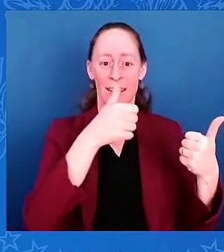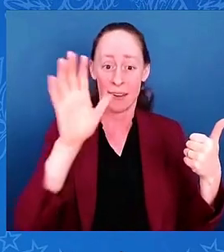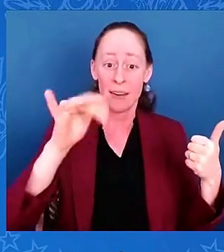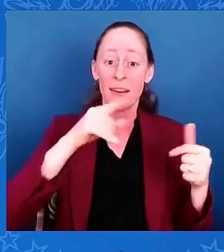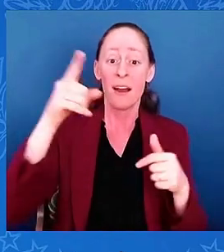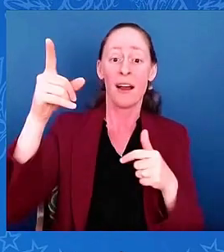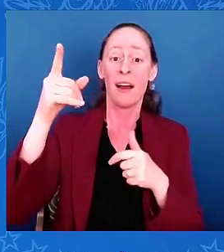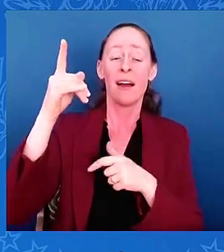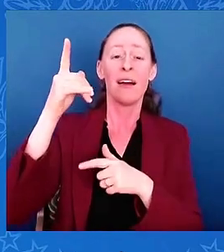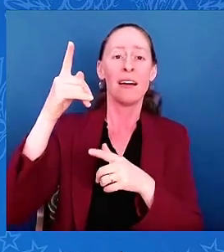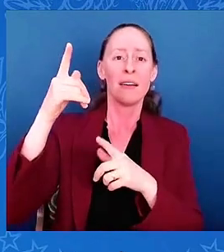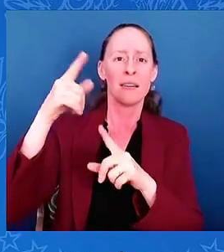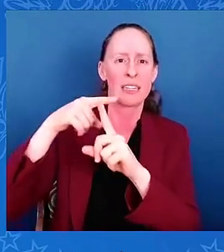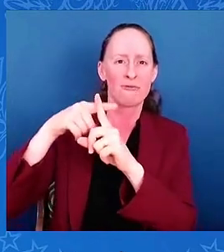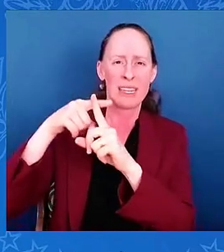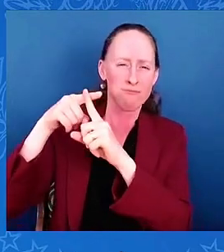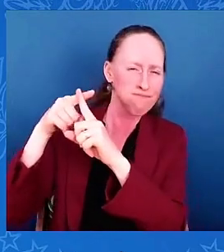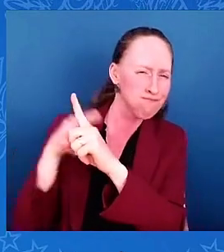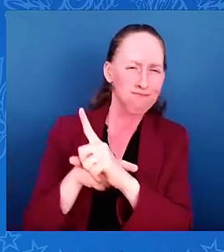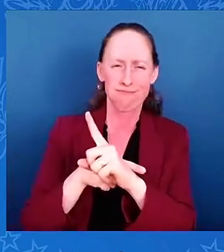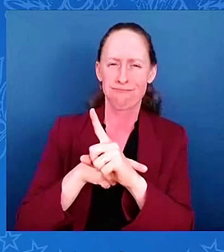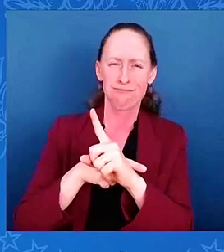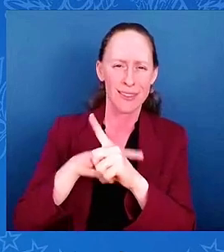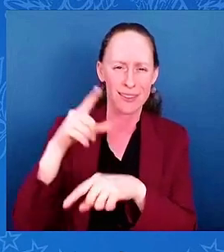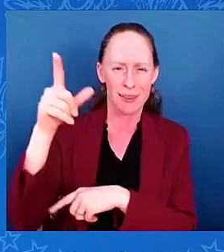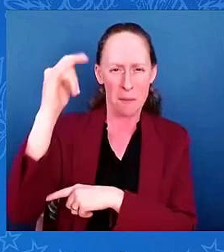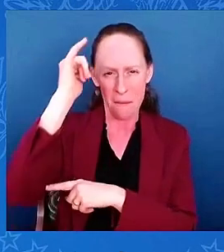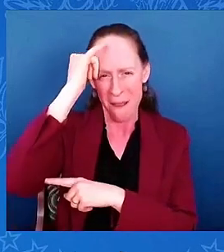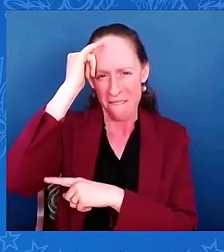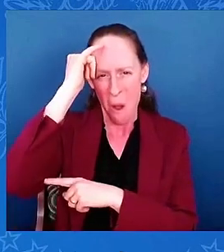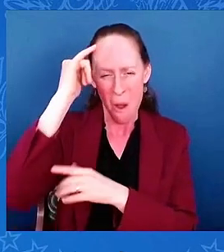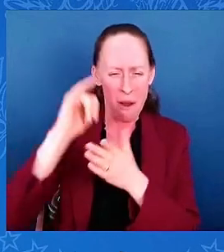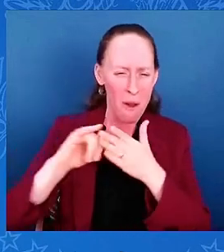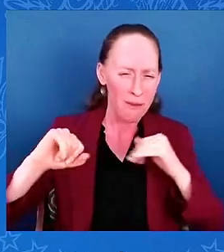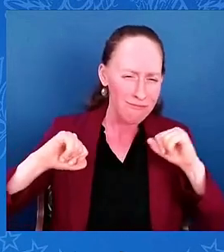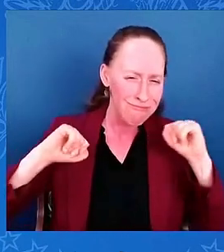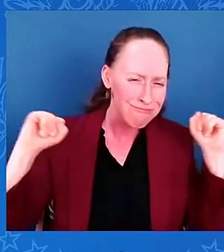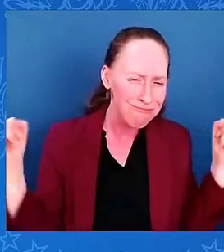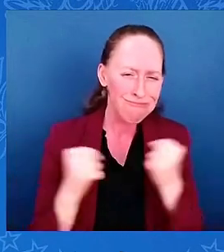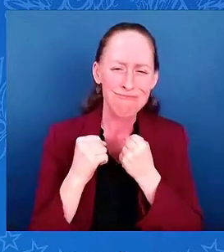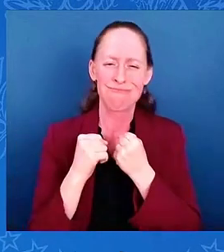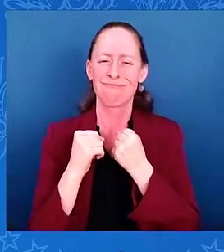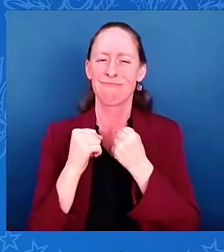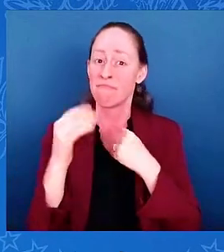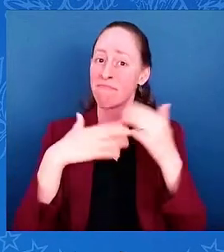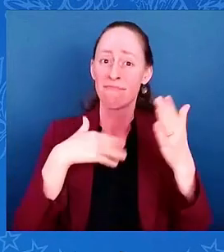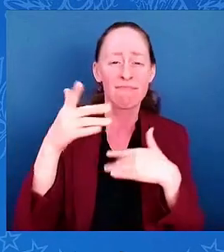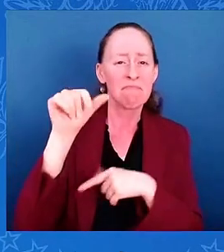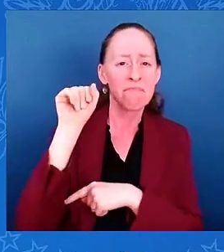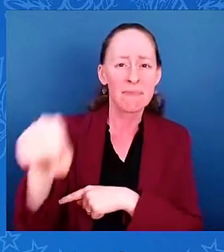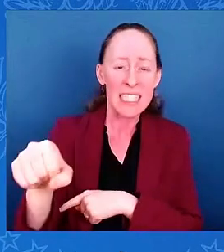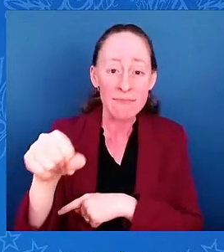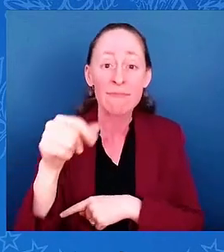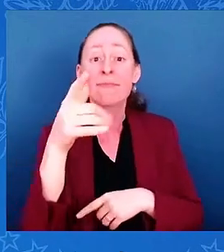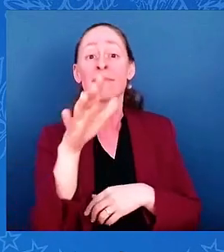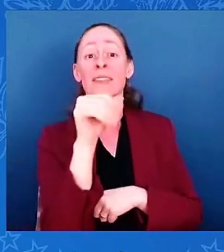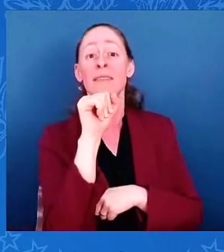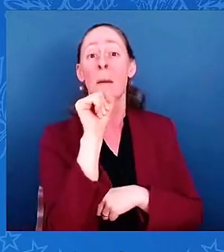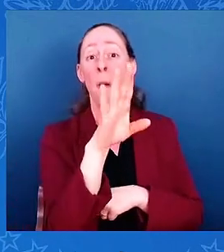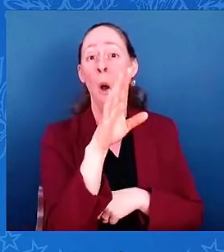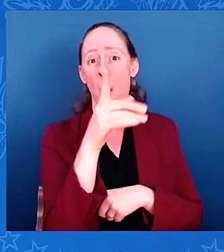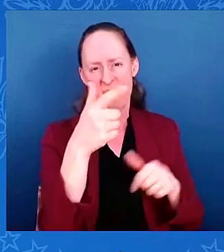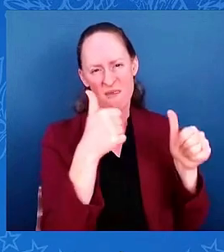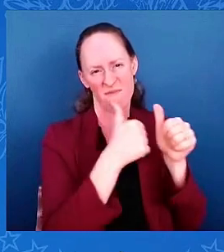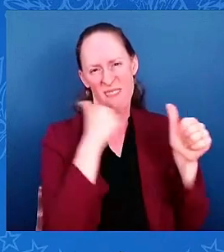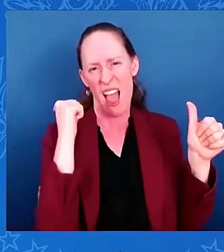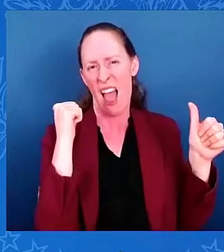title in five years. And then, in the Super Bowl, down double digits against San Francisco, everyone stepped up. And with the